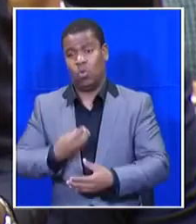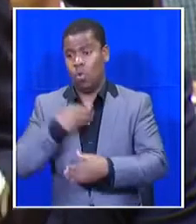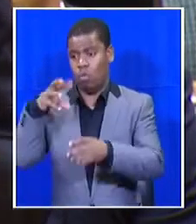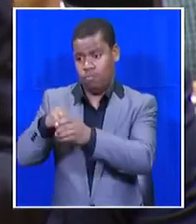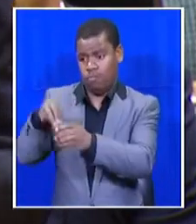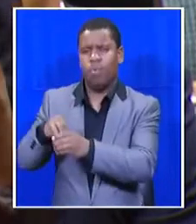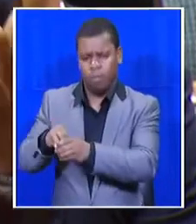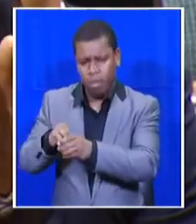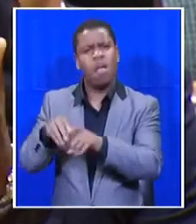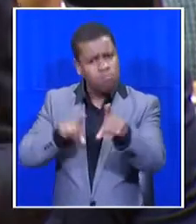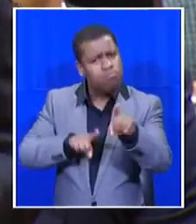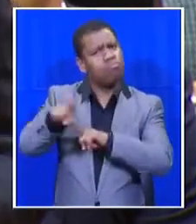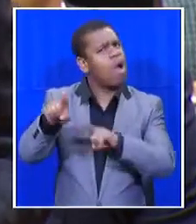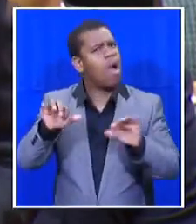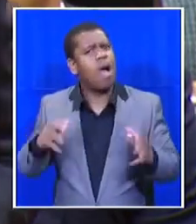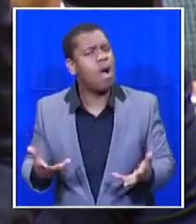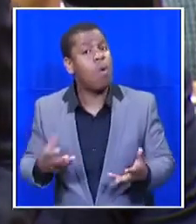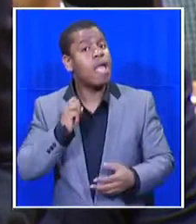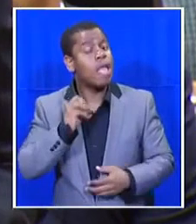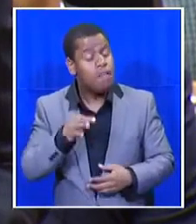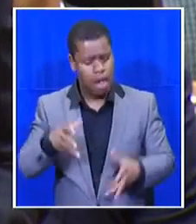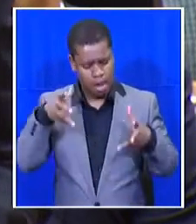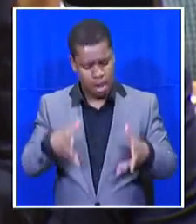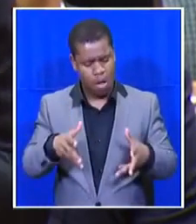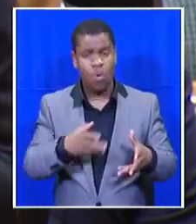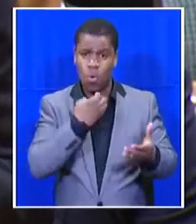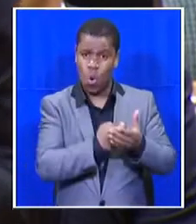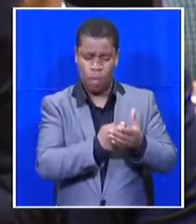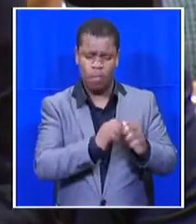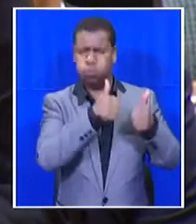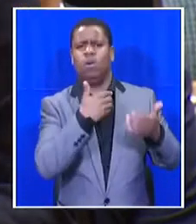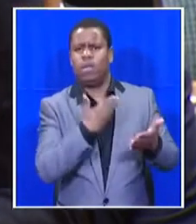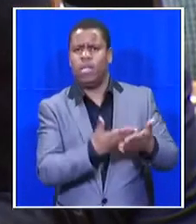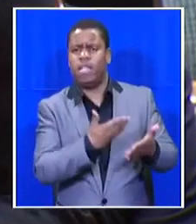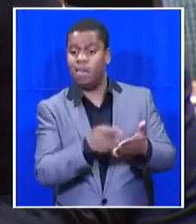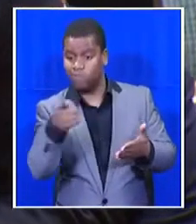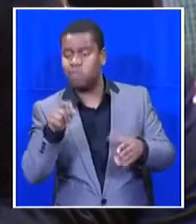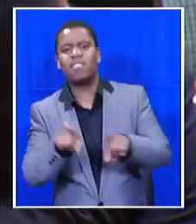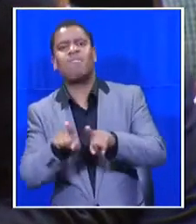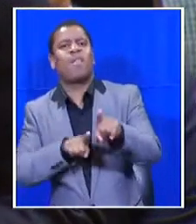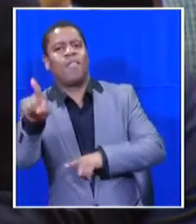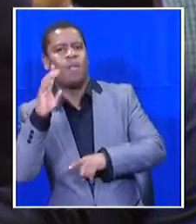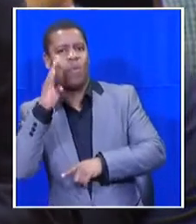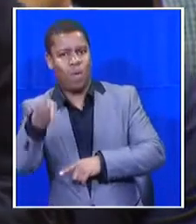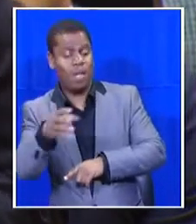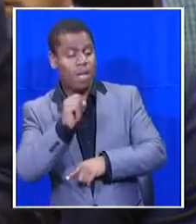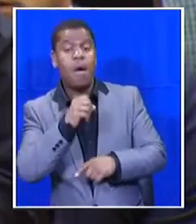in an economic climate that is particularly stable. And I think the point that you've made, and I want to